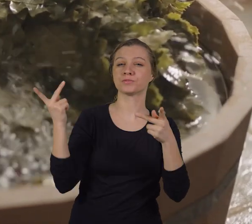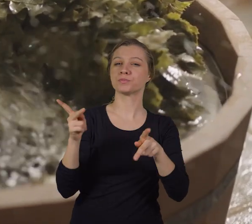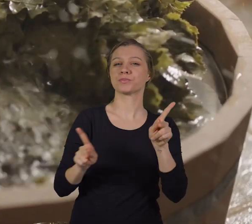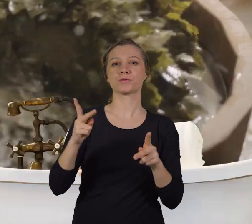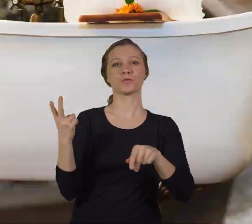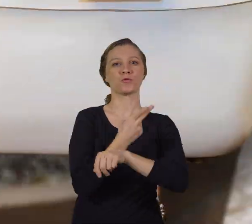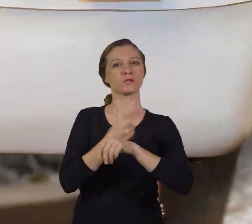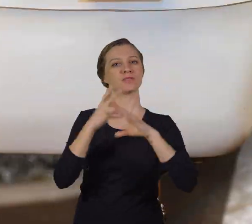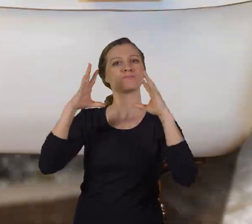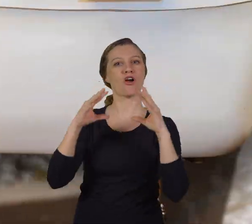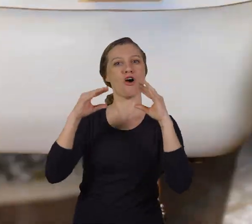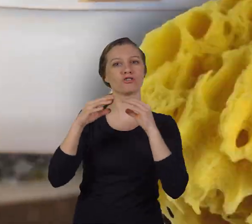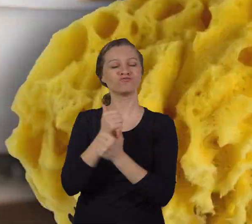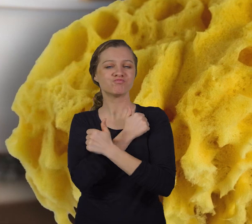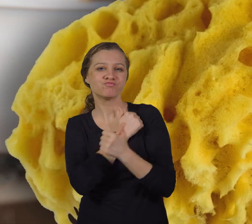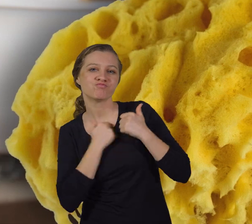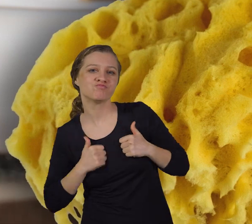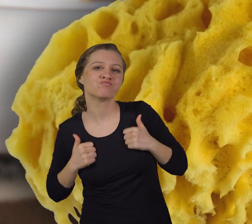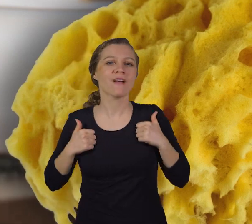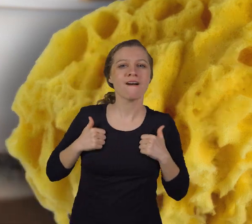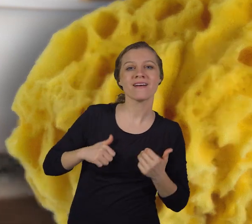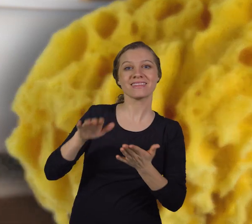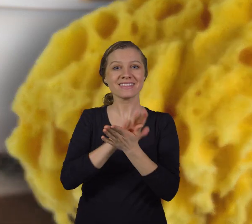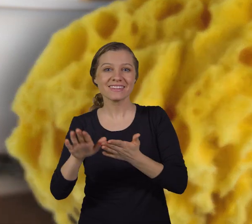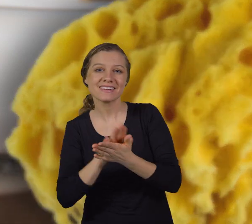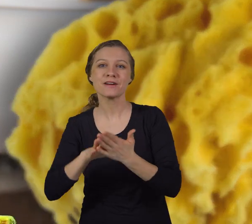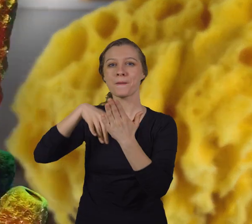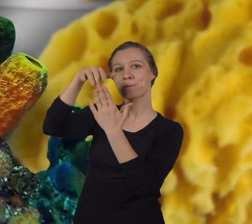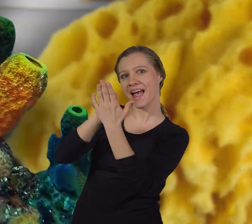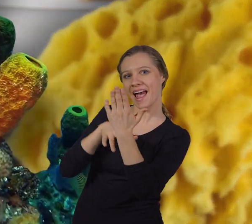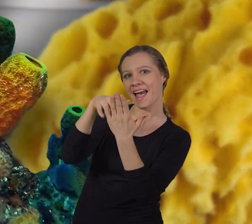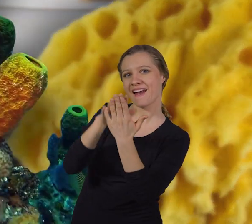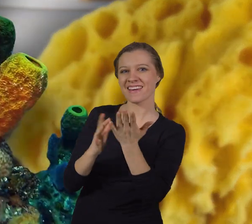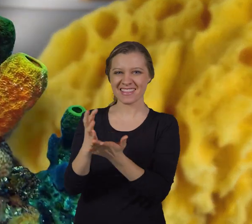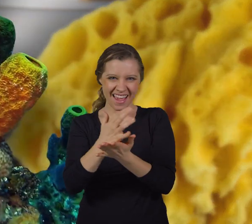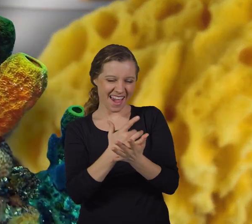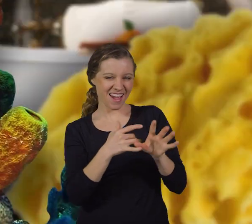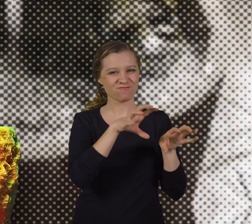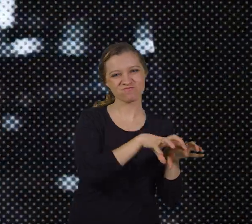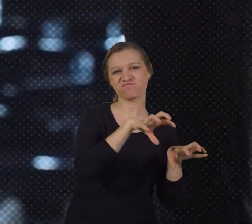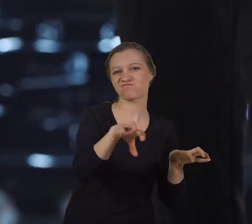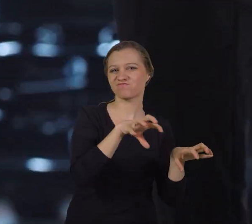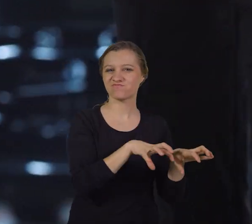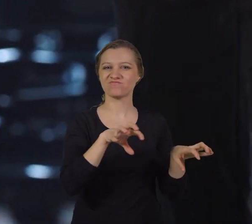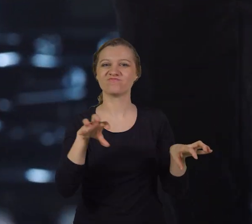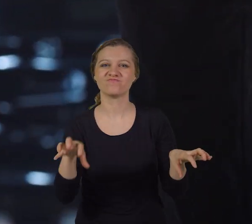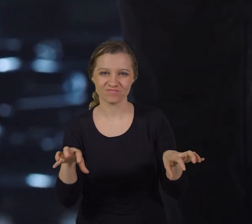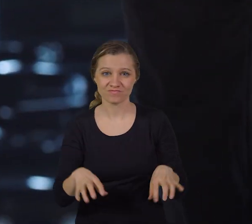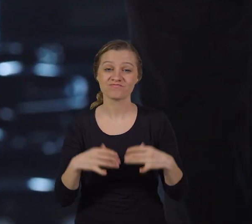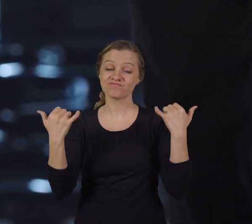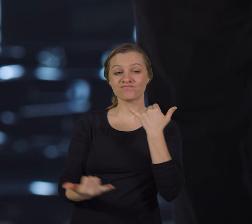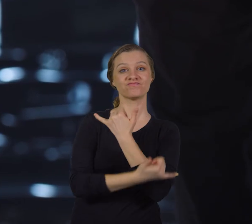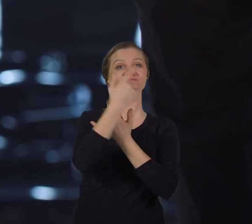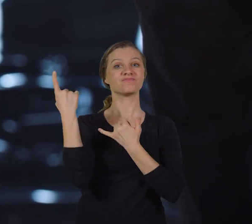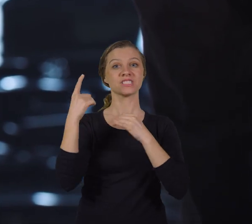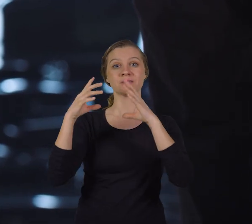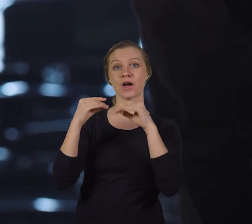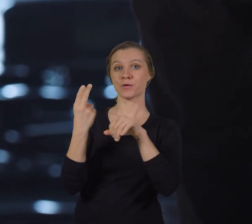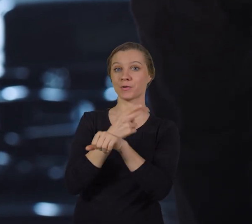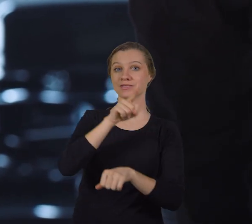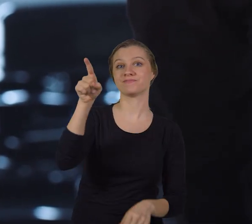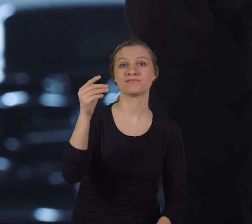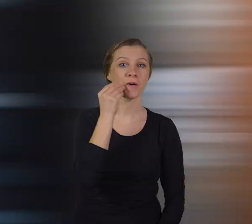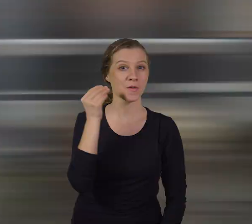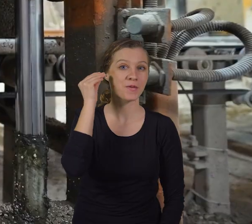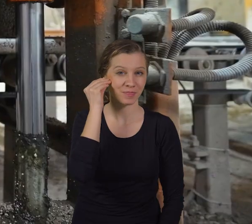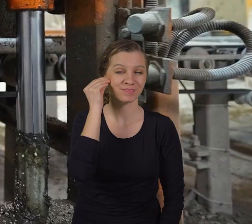have used sponges for bathing, cleaning, painting, and collecting. Nowadays, the sponges you